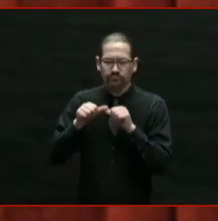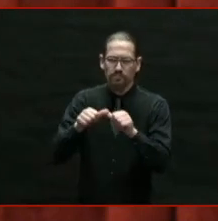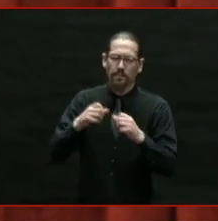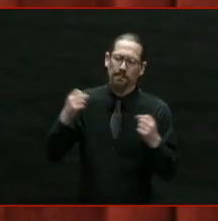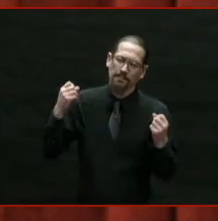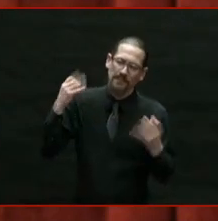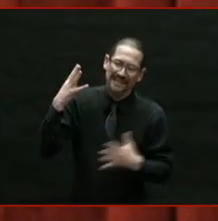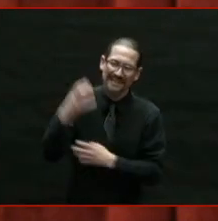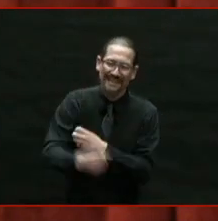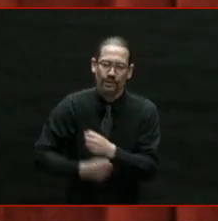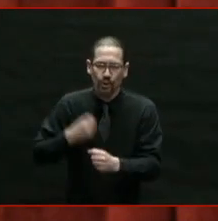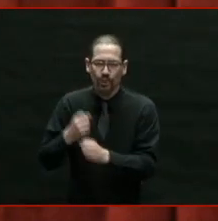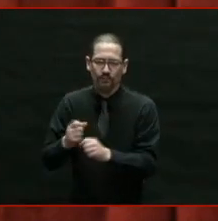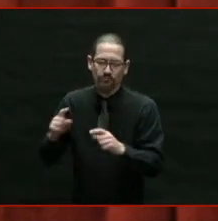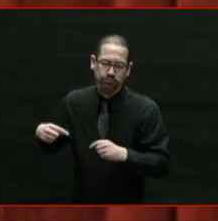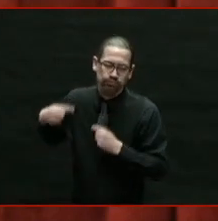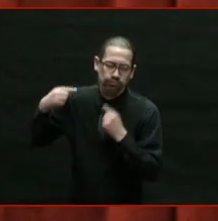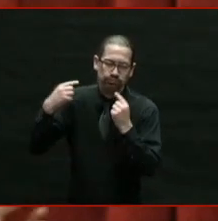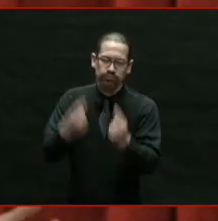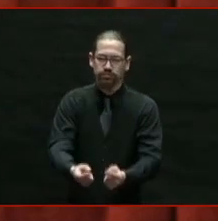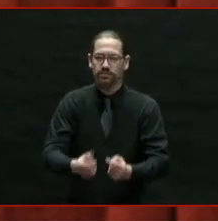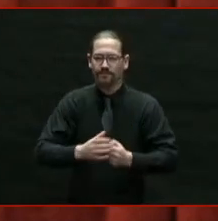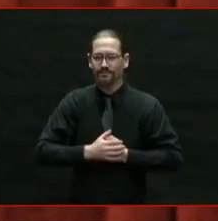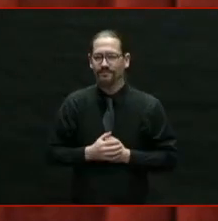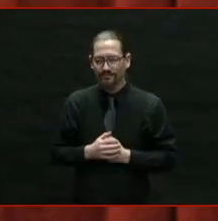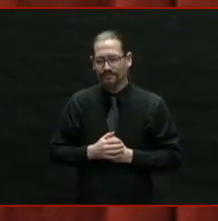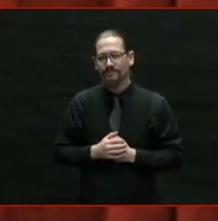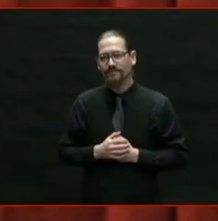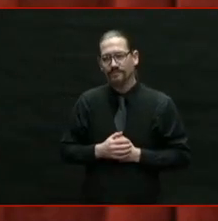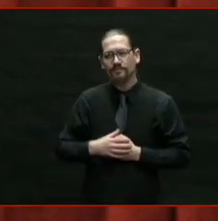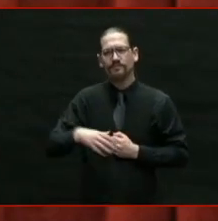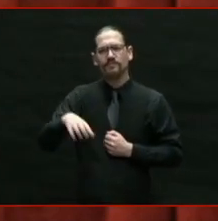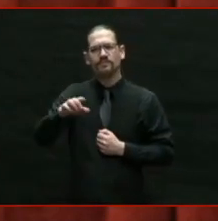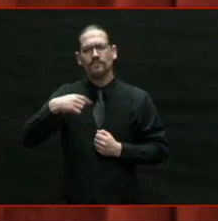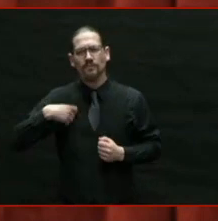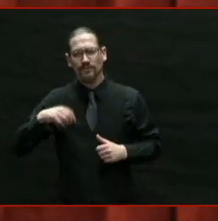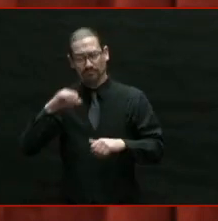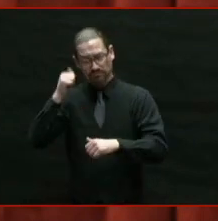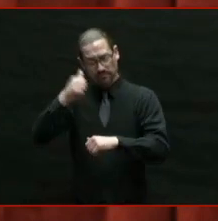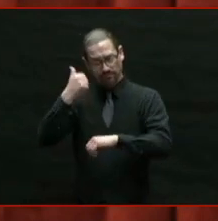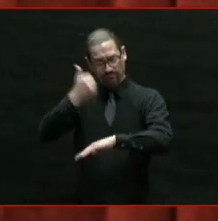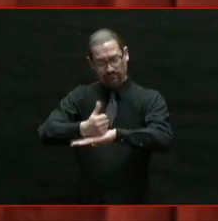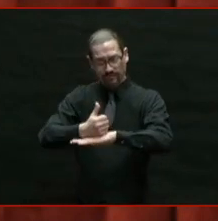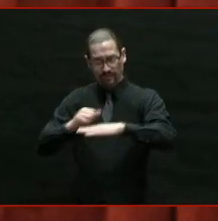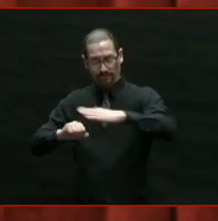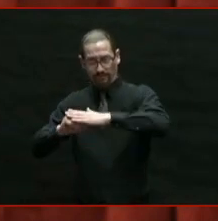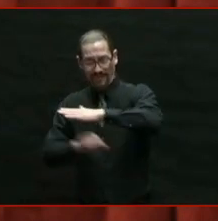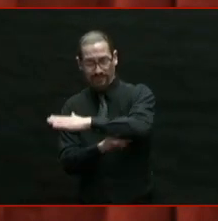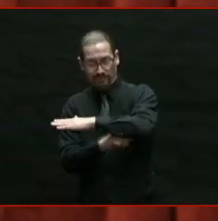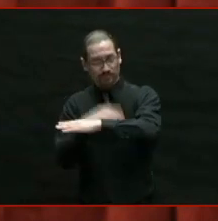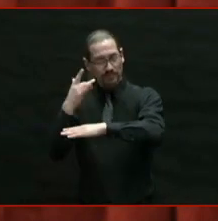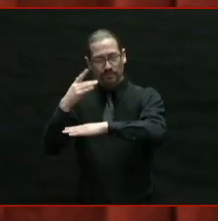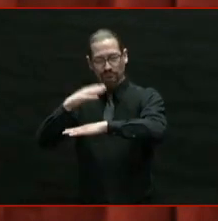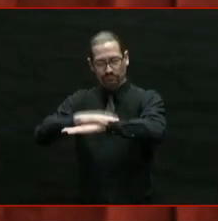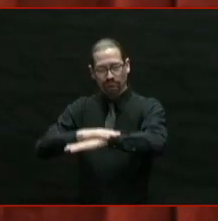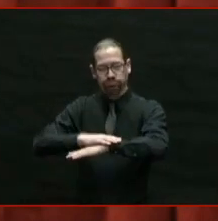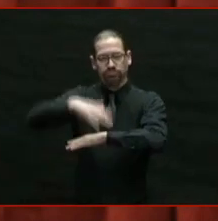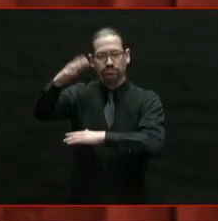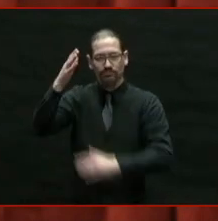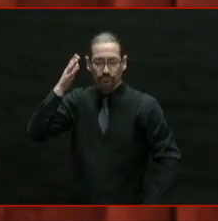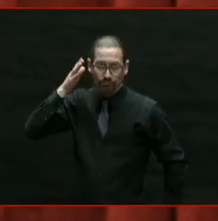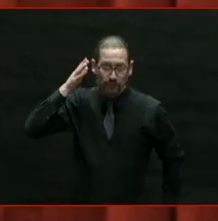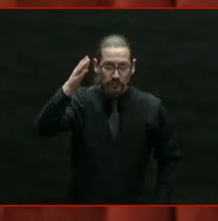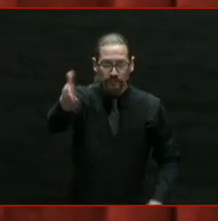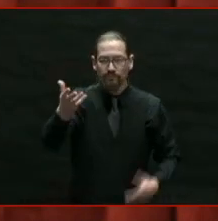this is the foundation that we have laid for a bright future for a Rhode Island that brings everyone